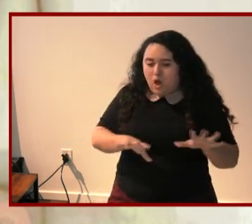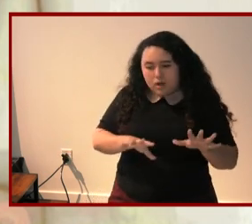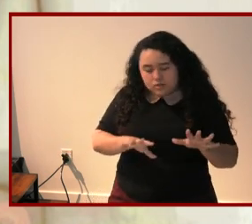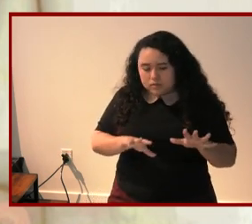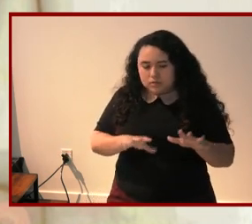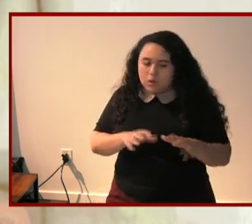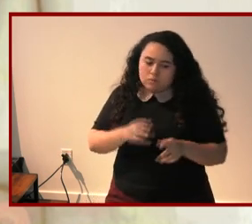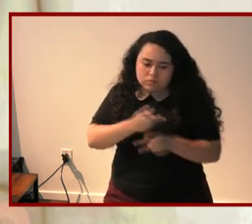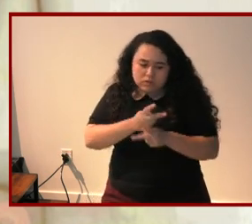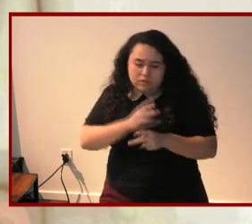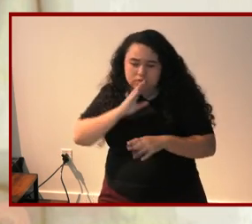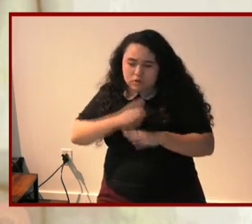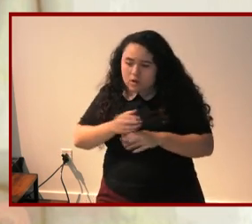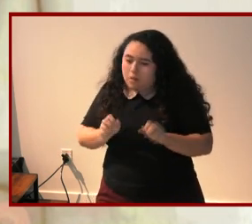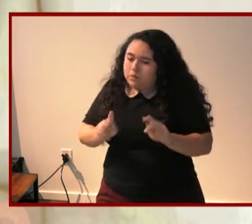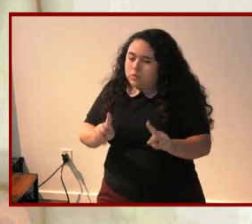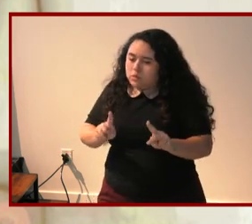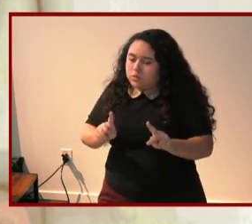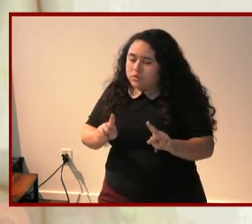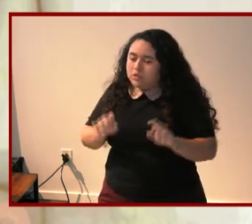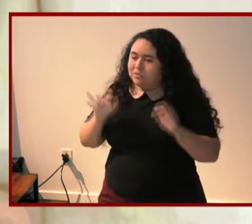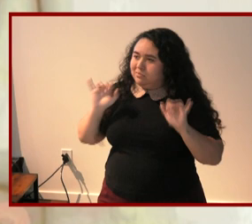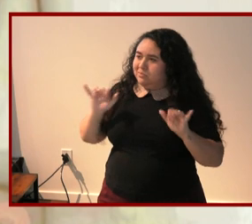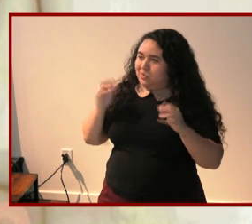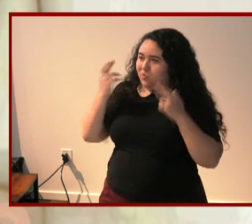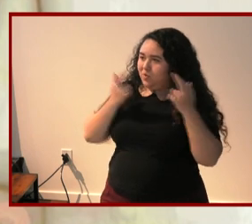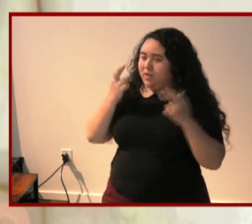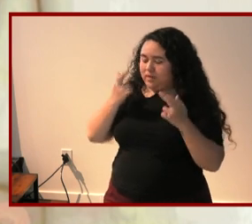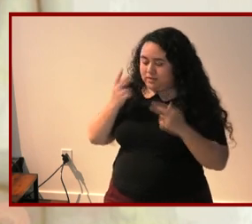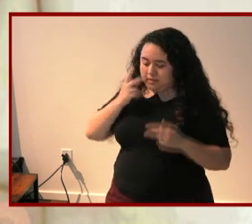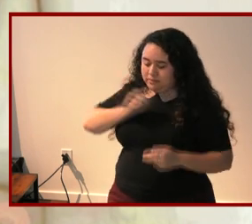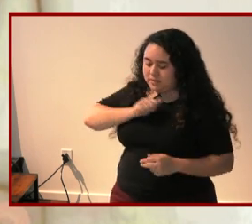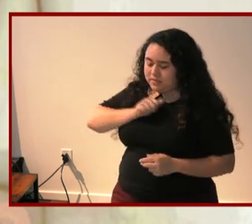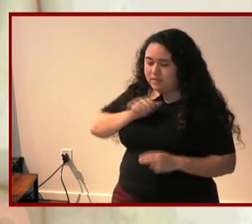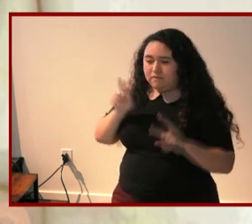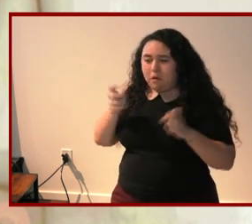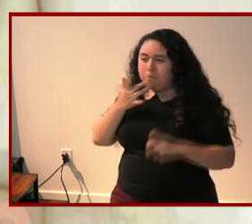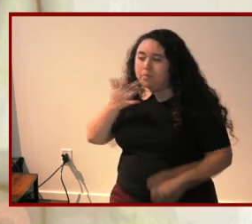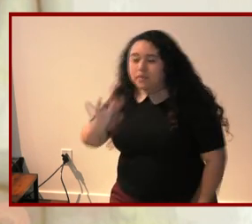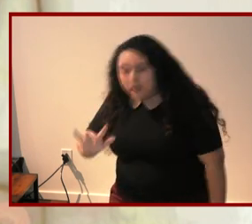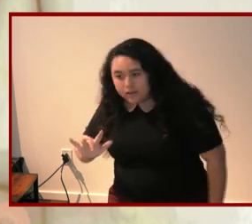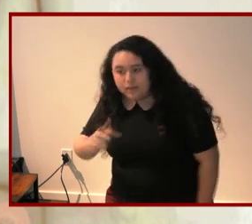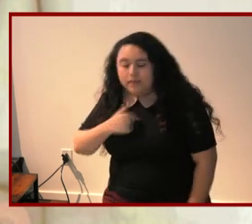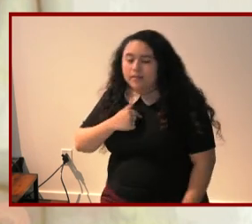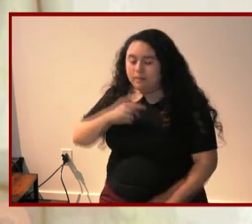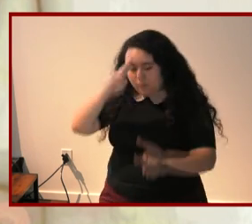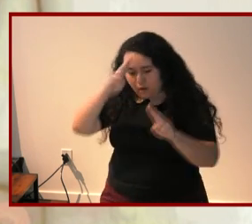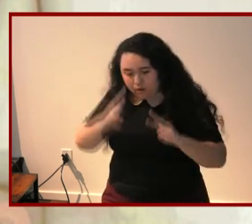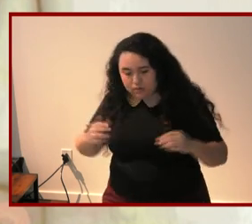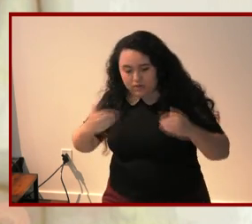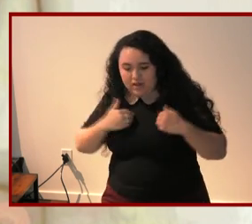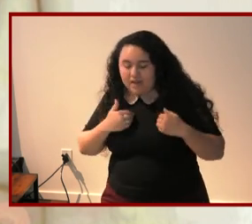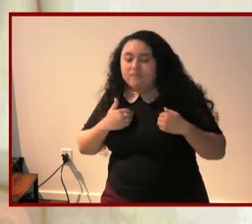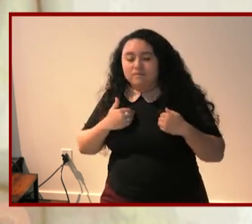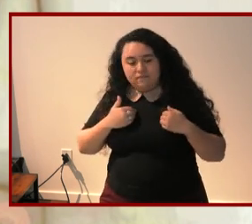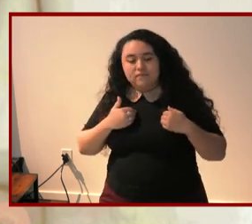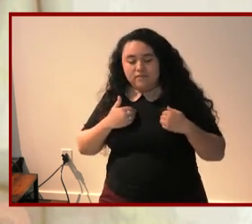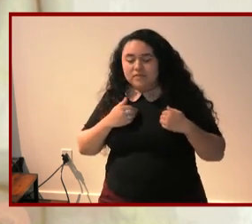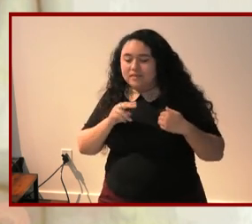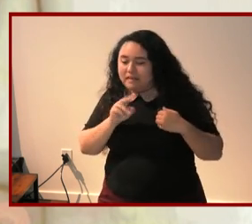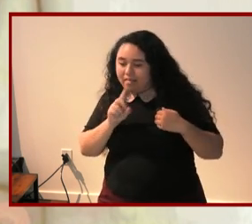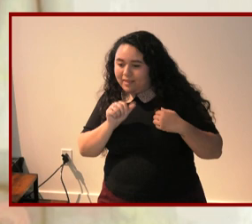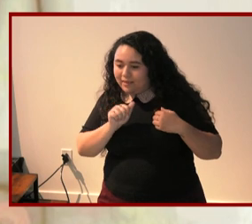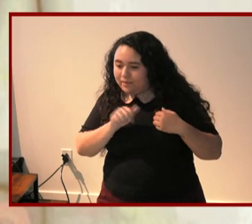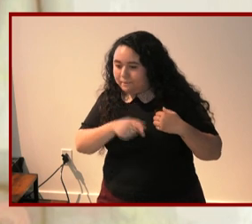opportunity she comes to a place where she begins to see herself as quote lucky and privileged to have end quote to have nella